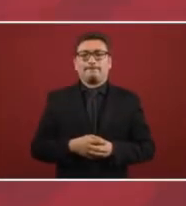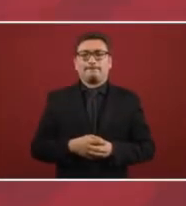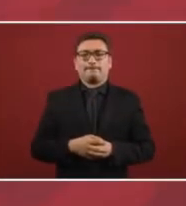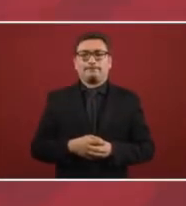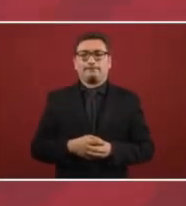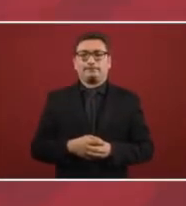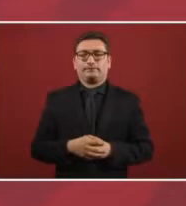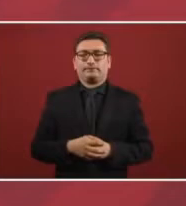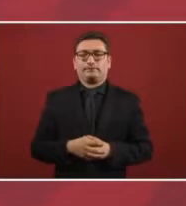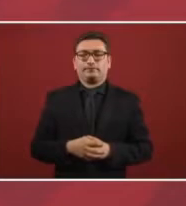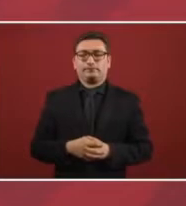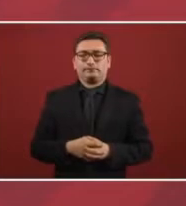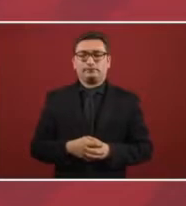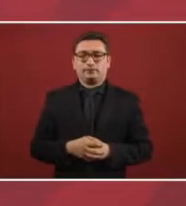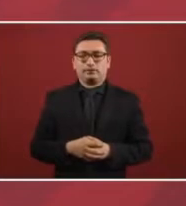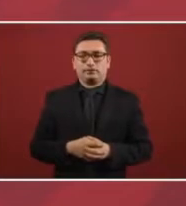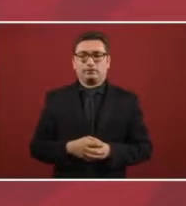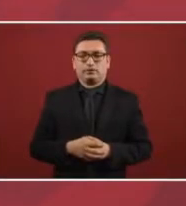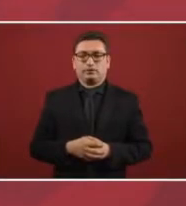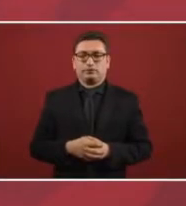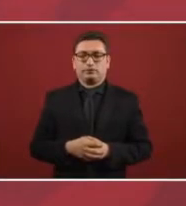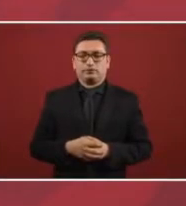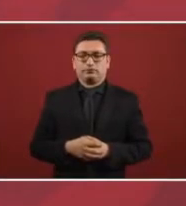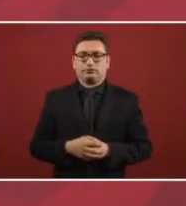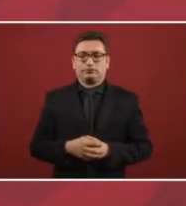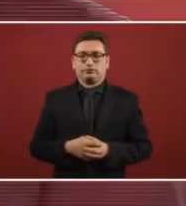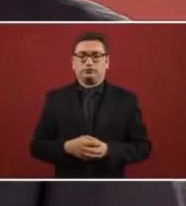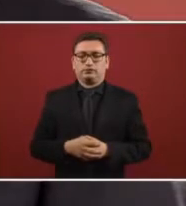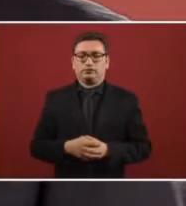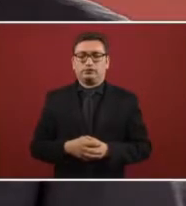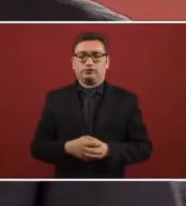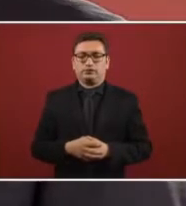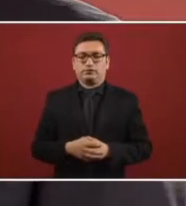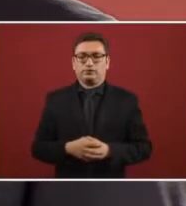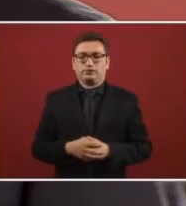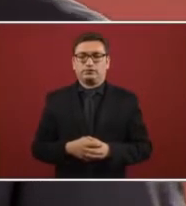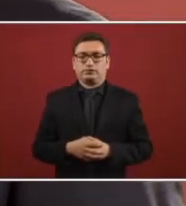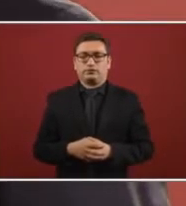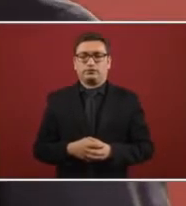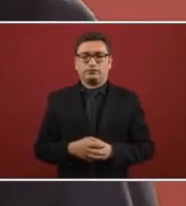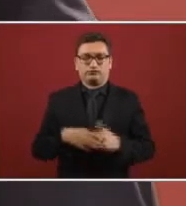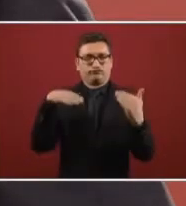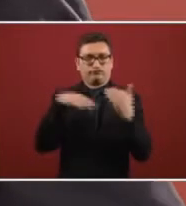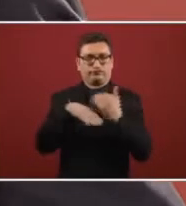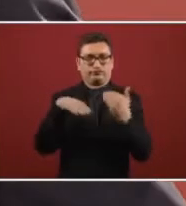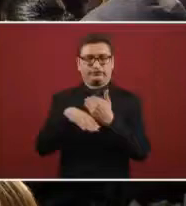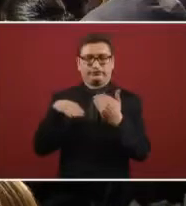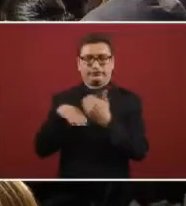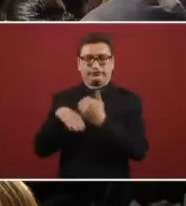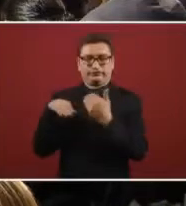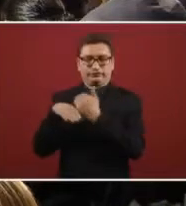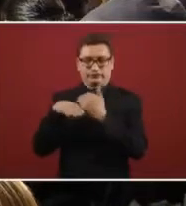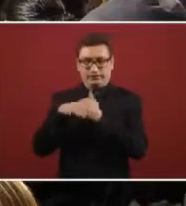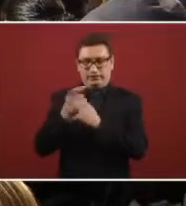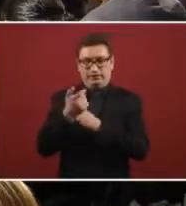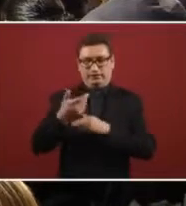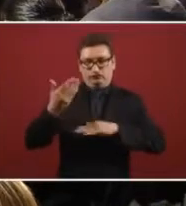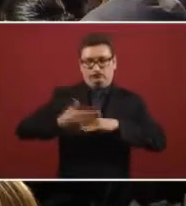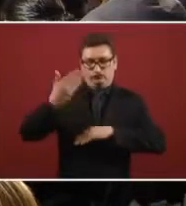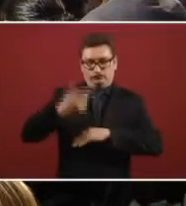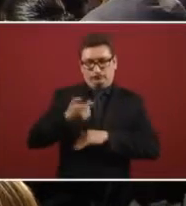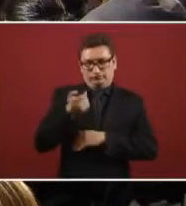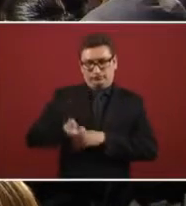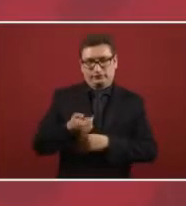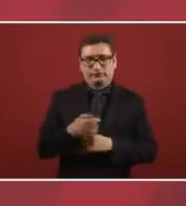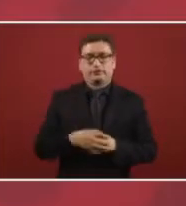of the toll booths, of the roads, of